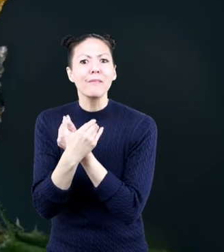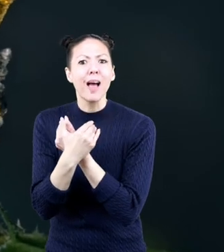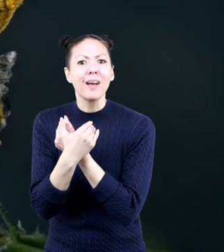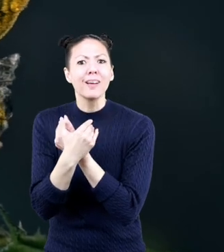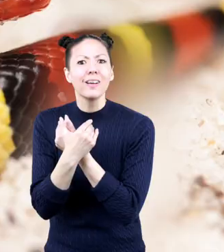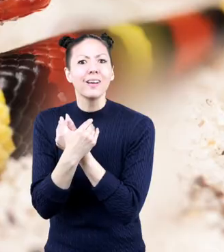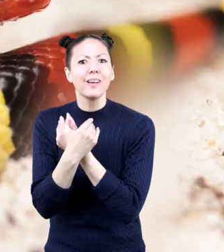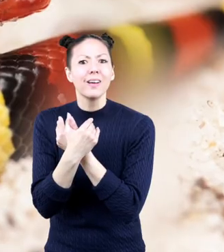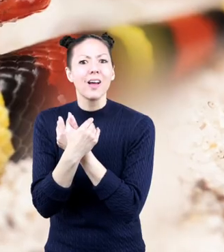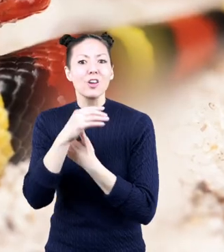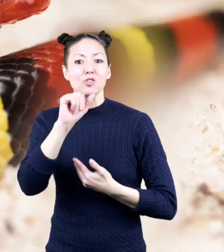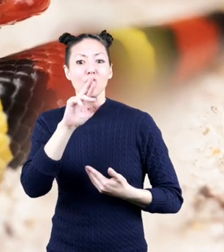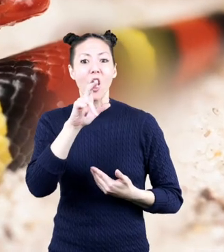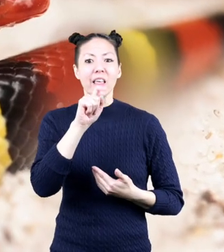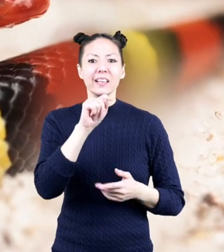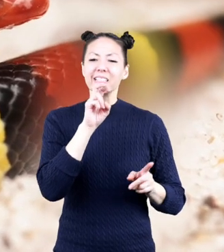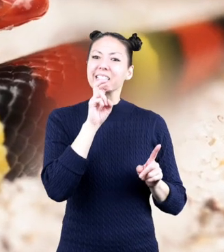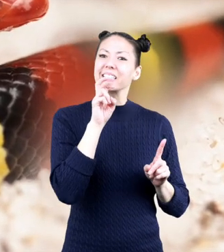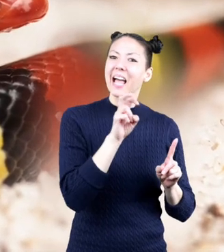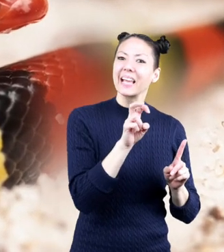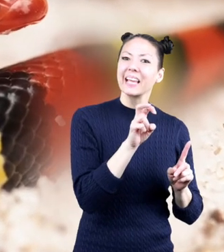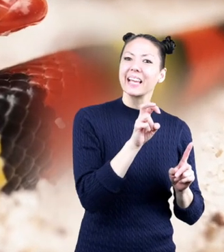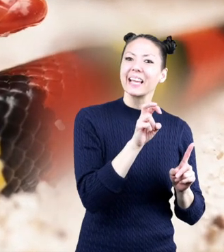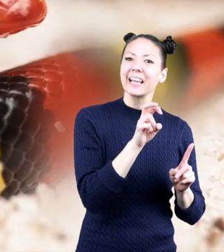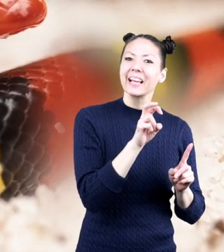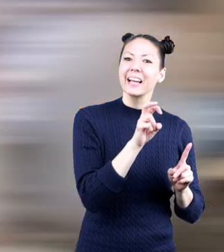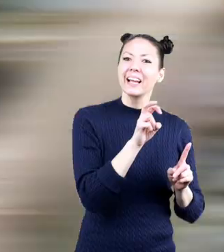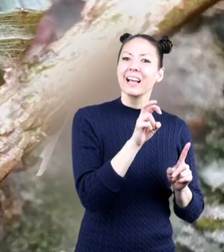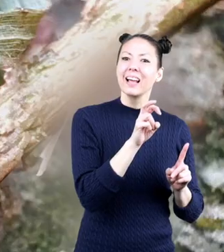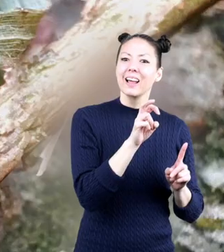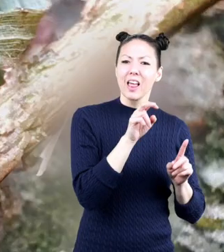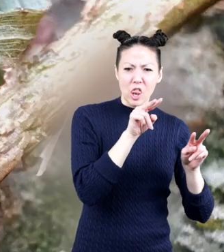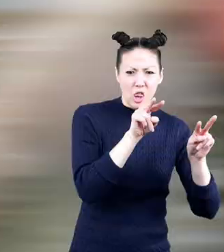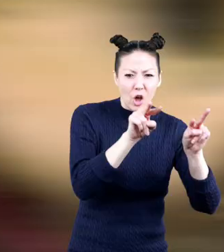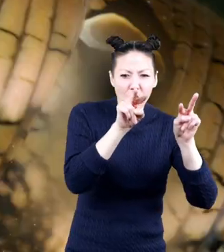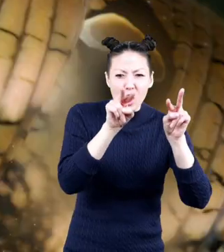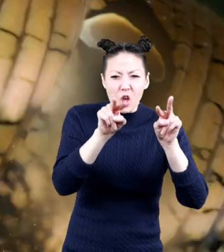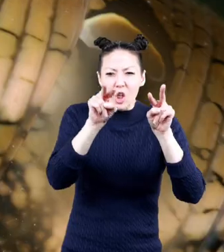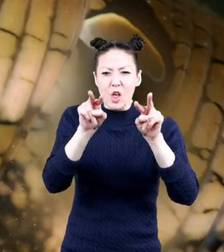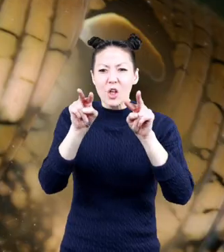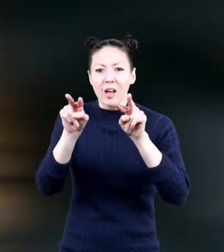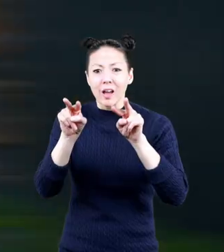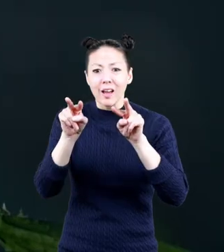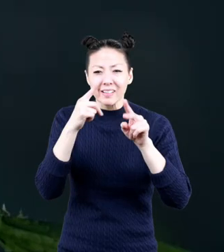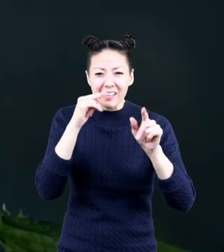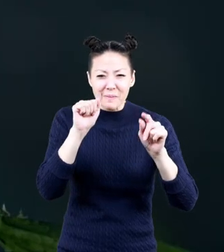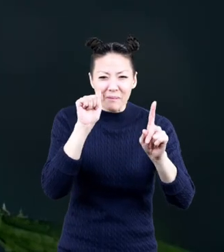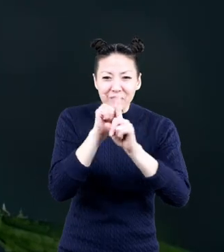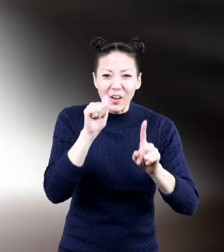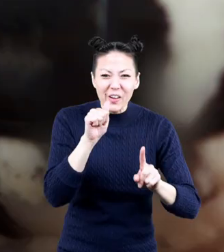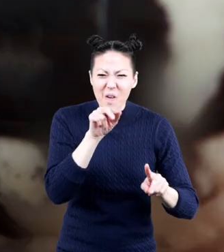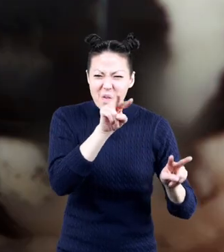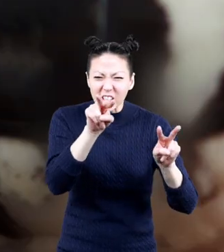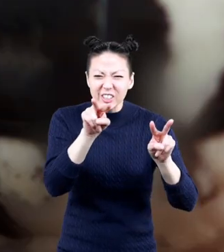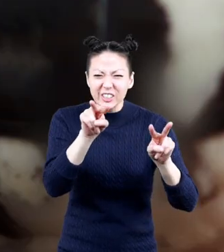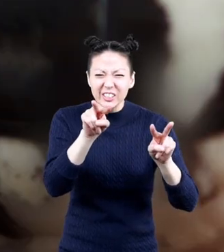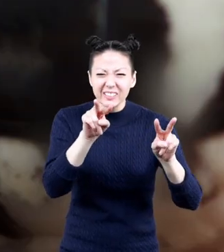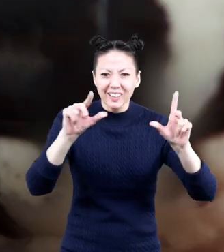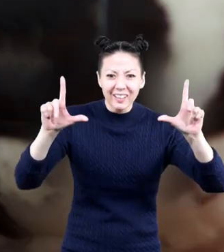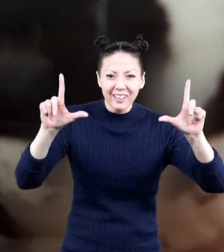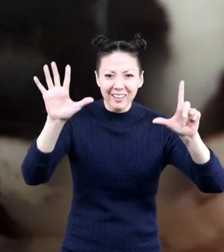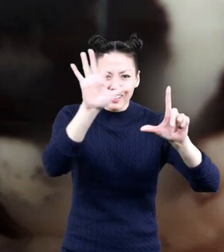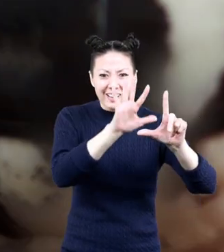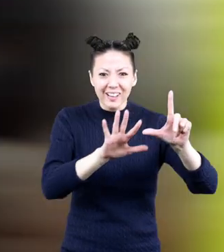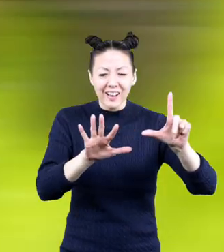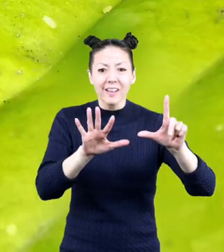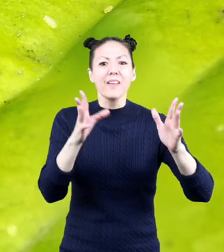and the scarlet snake. Let's look at each one and see if you'd be fooled in the wild.